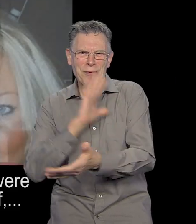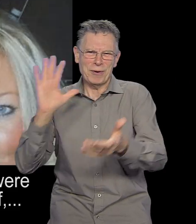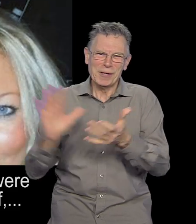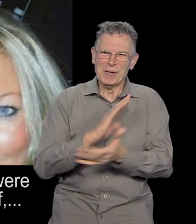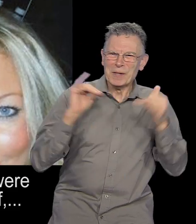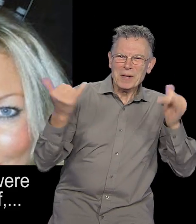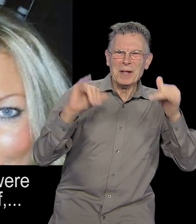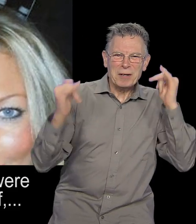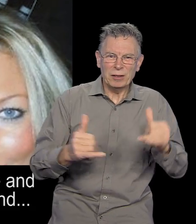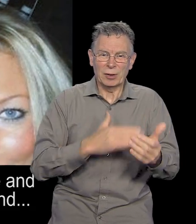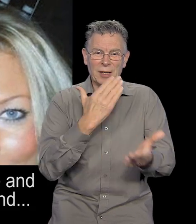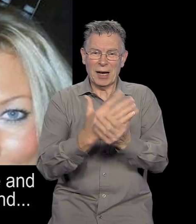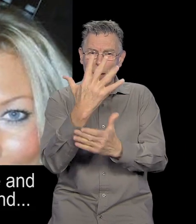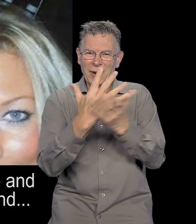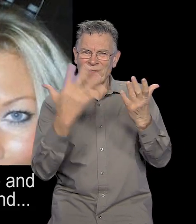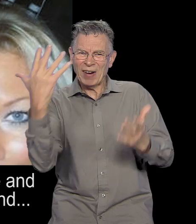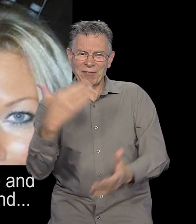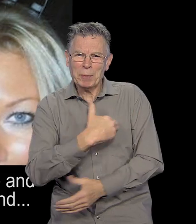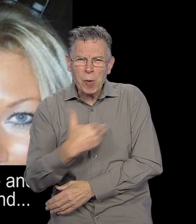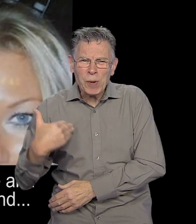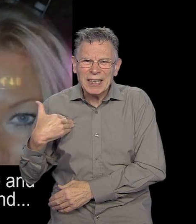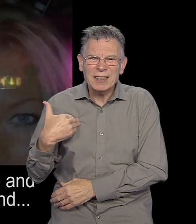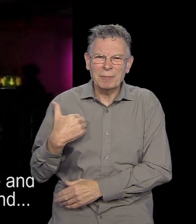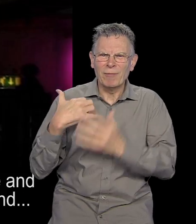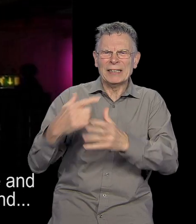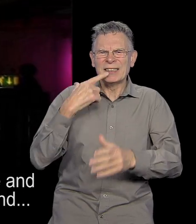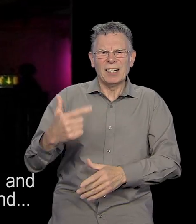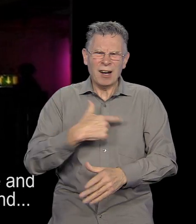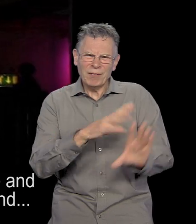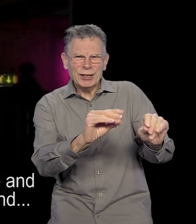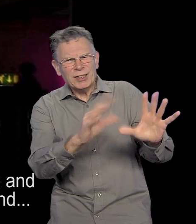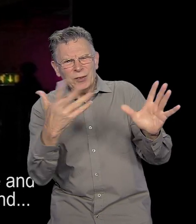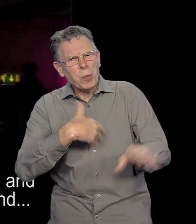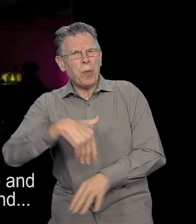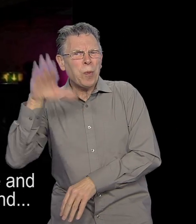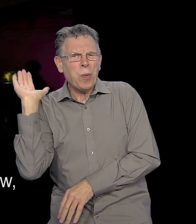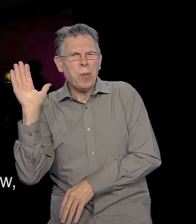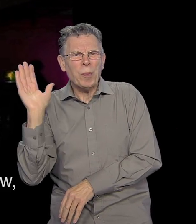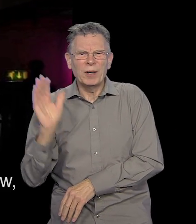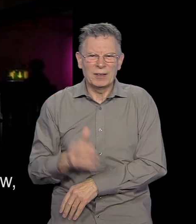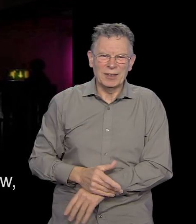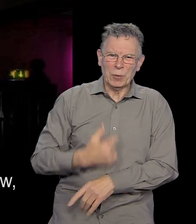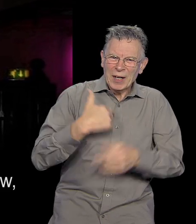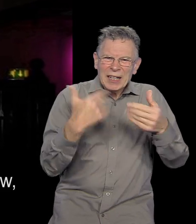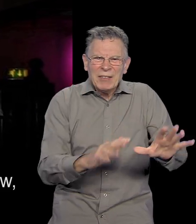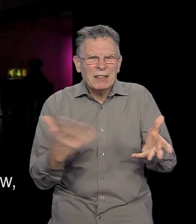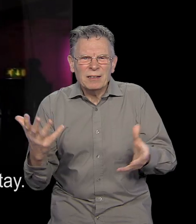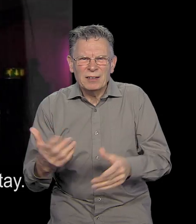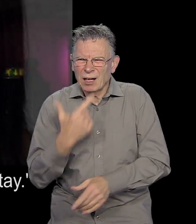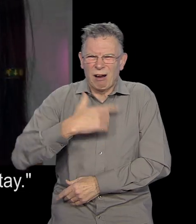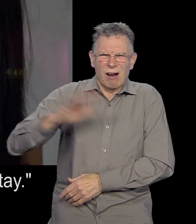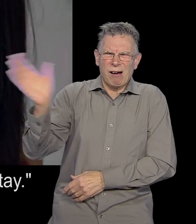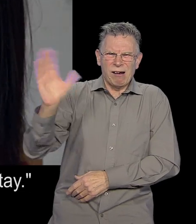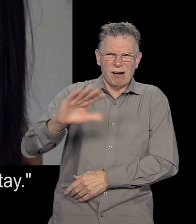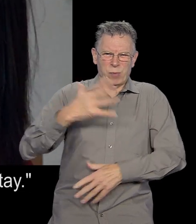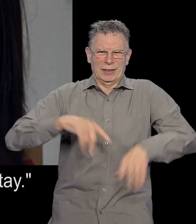really enjoying myself, having the time of my life. And half five in the morning, my friends said, right, we're leaving now, we're going. I was like, I